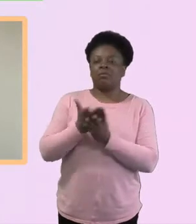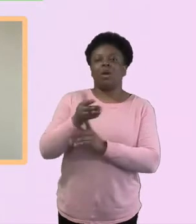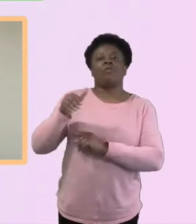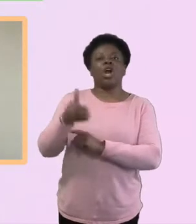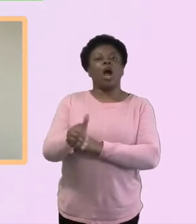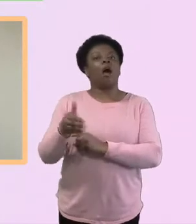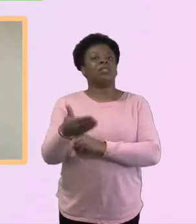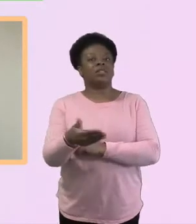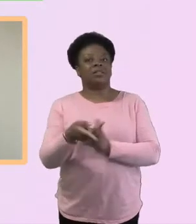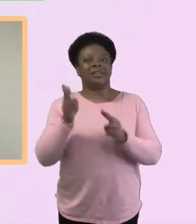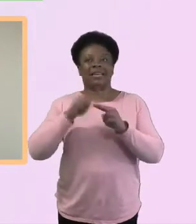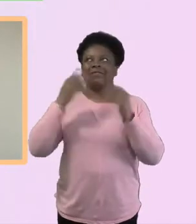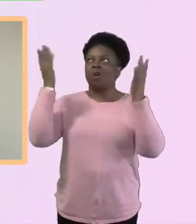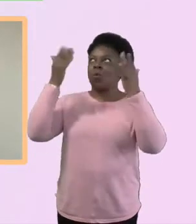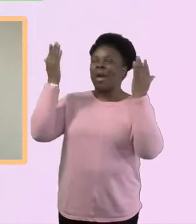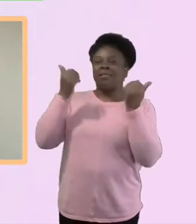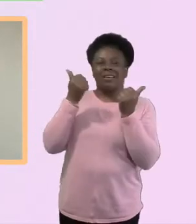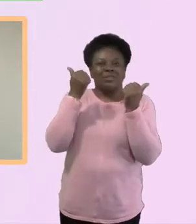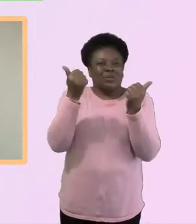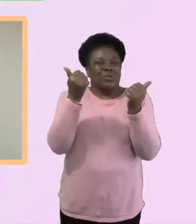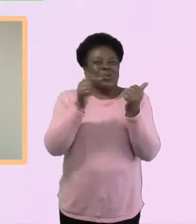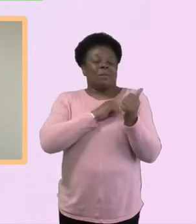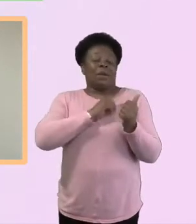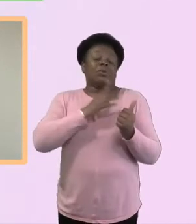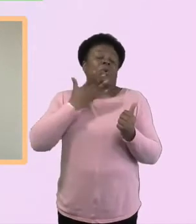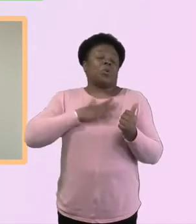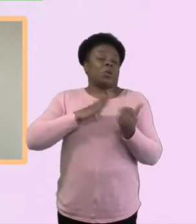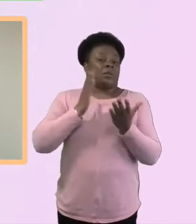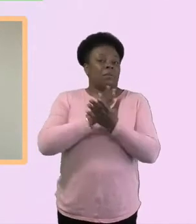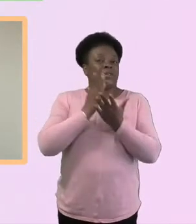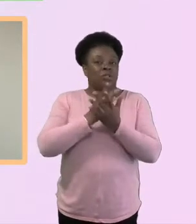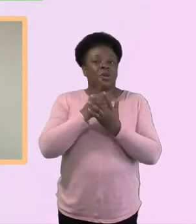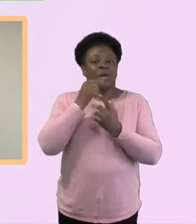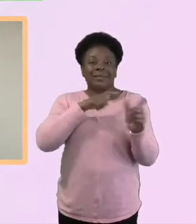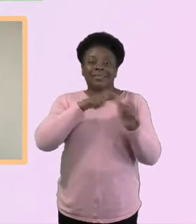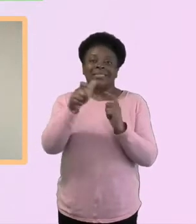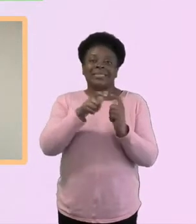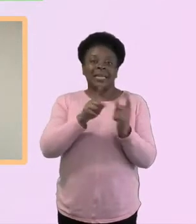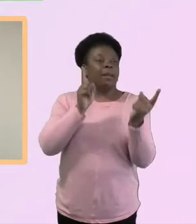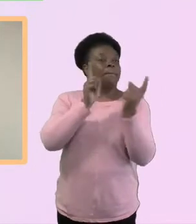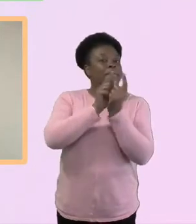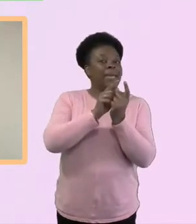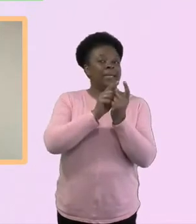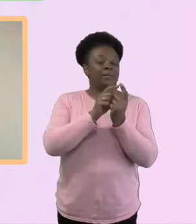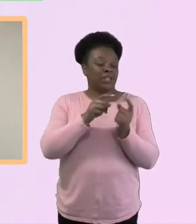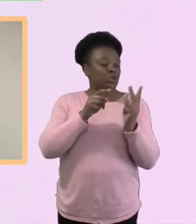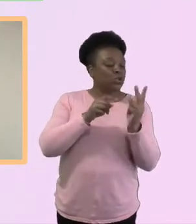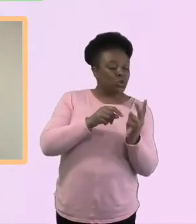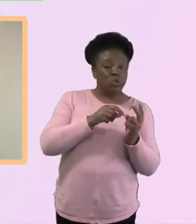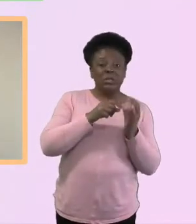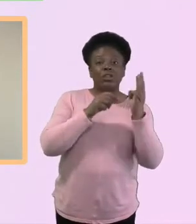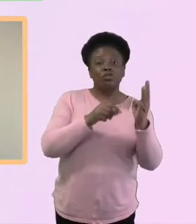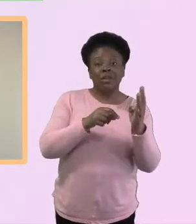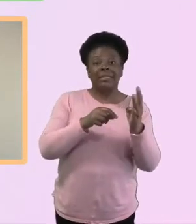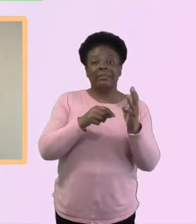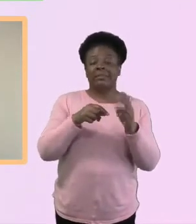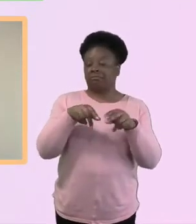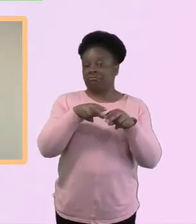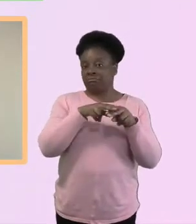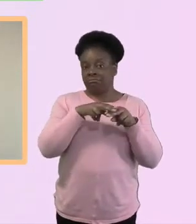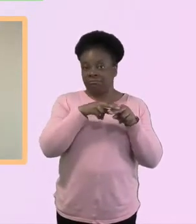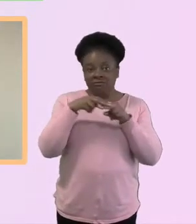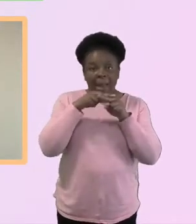the idea of just meeting in maybe twos or threes, or just as a couple of families will continue, um, whether,